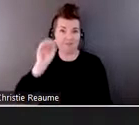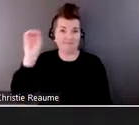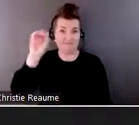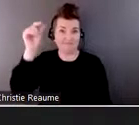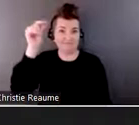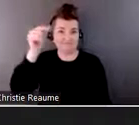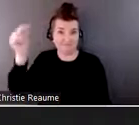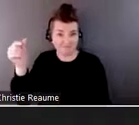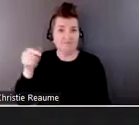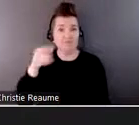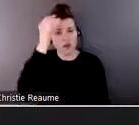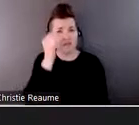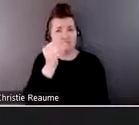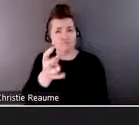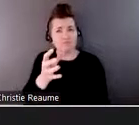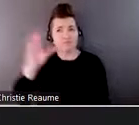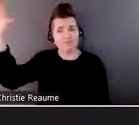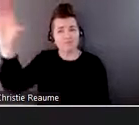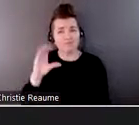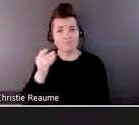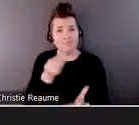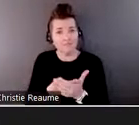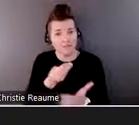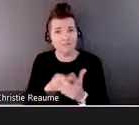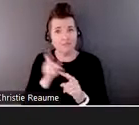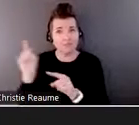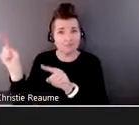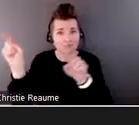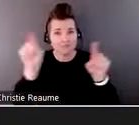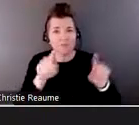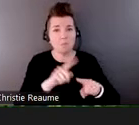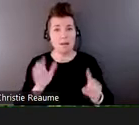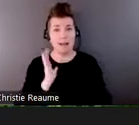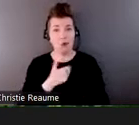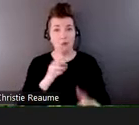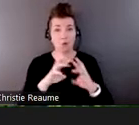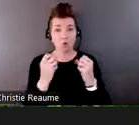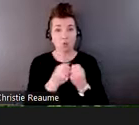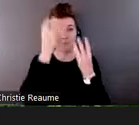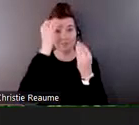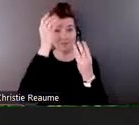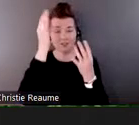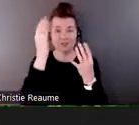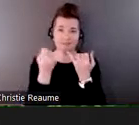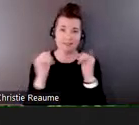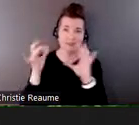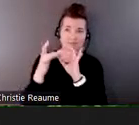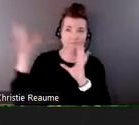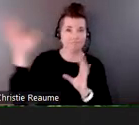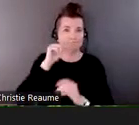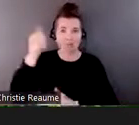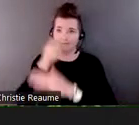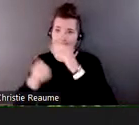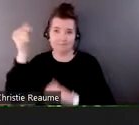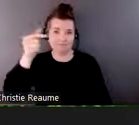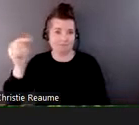organizations, but we are independent in terms of the webinar information that we are presenting today. Before we begin, I'd